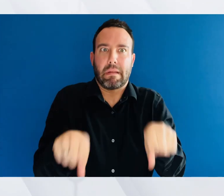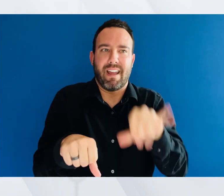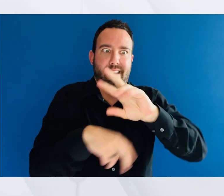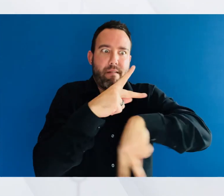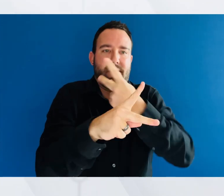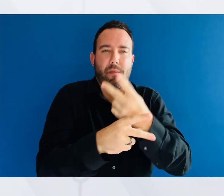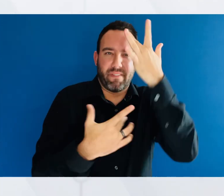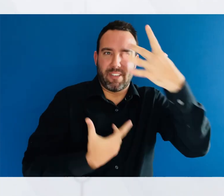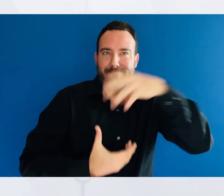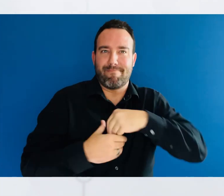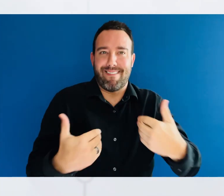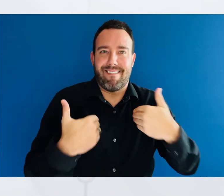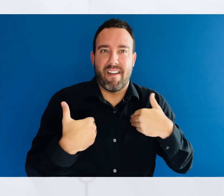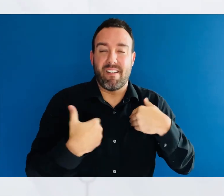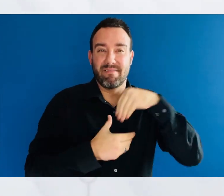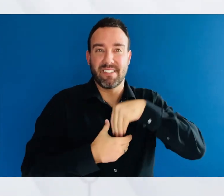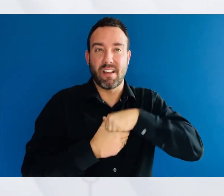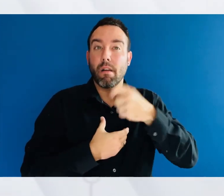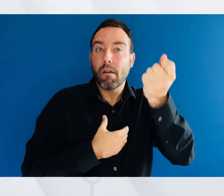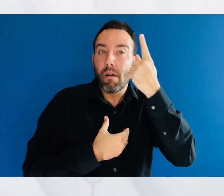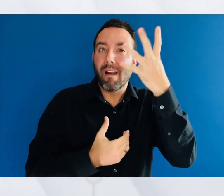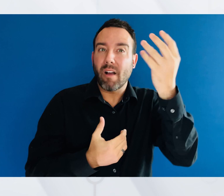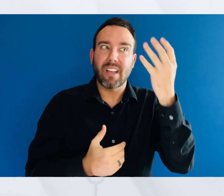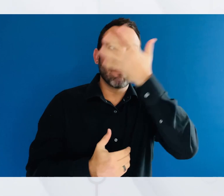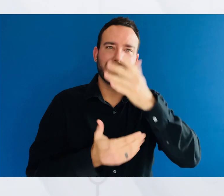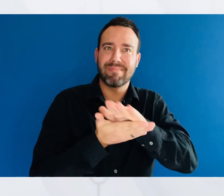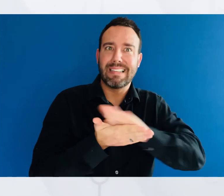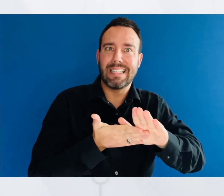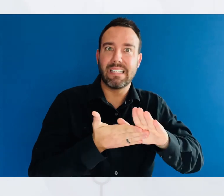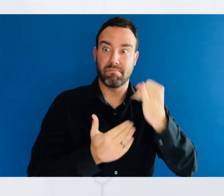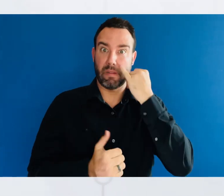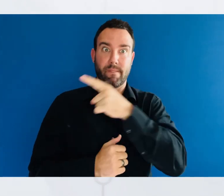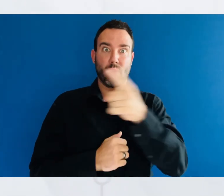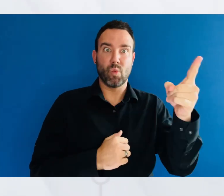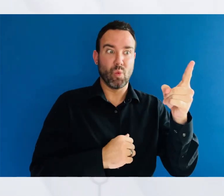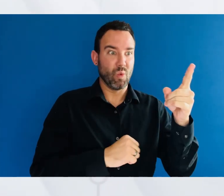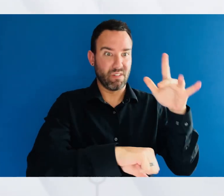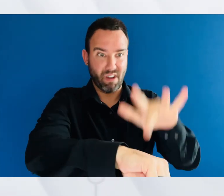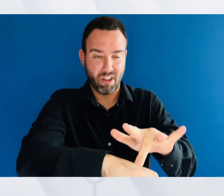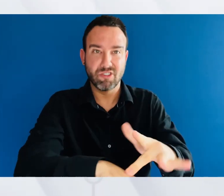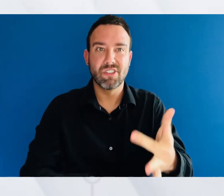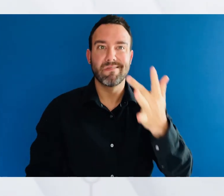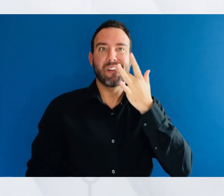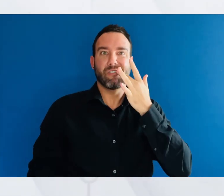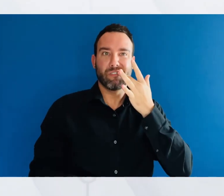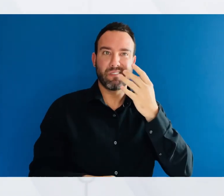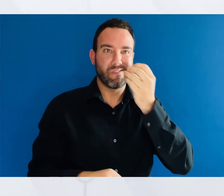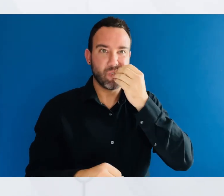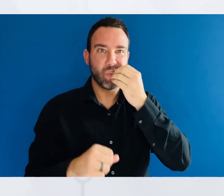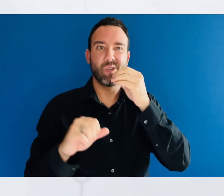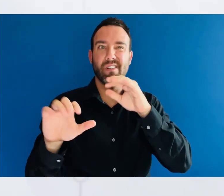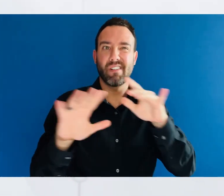while looking healthy and clean. These germs can make you sick if you touch your mouth or food with unwashed hands after